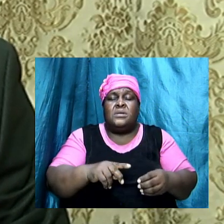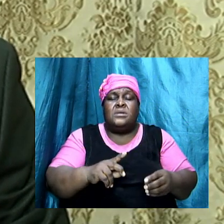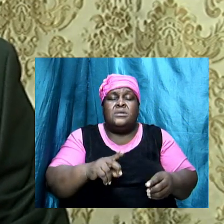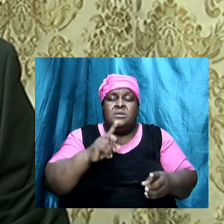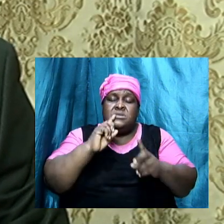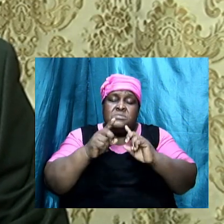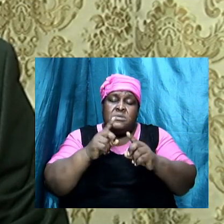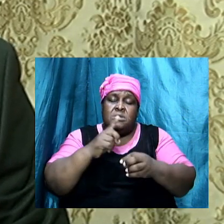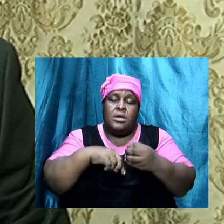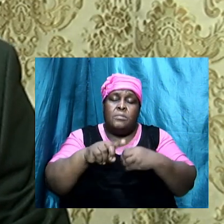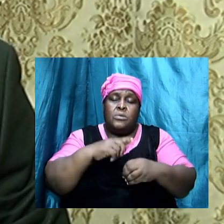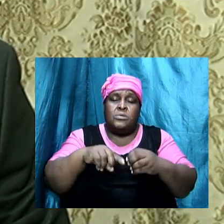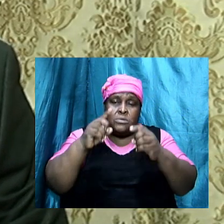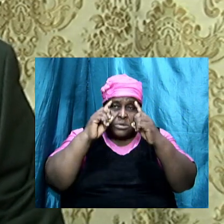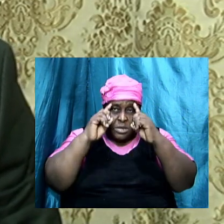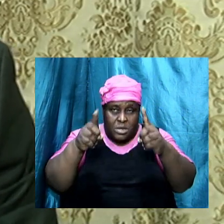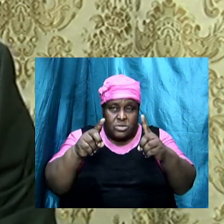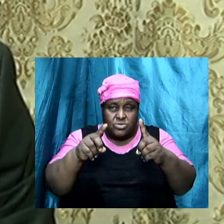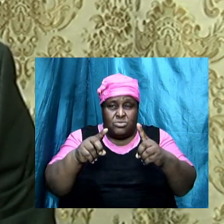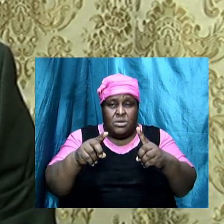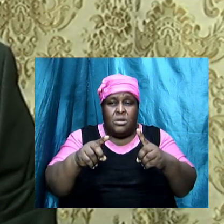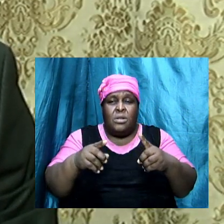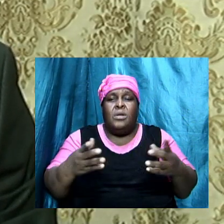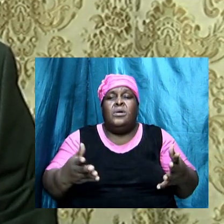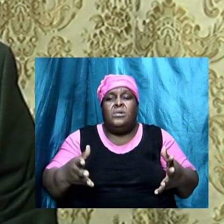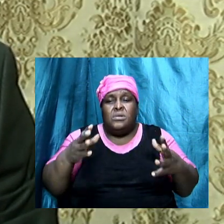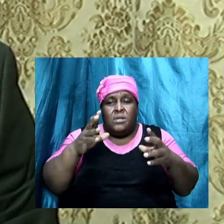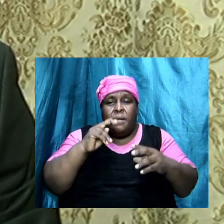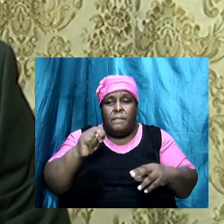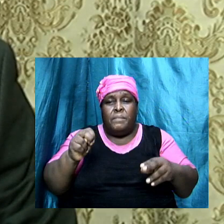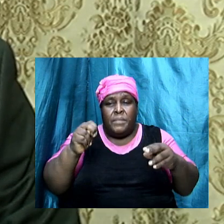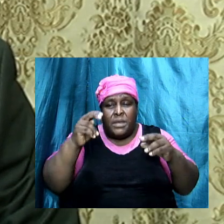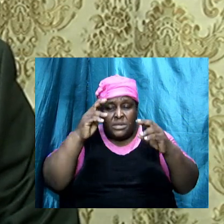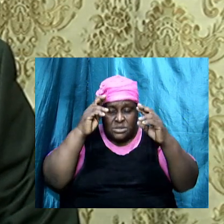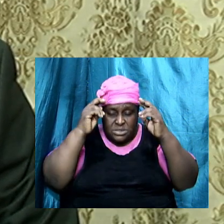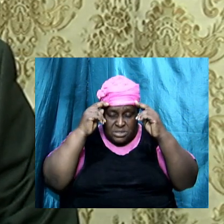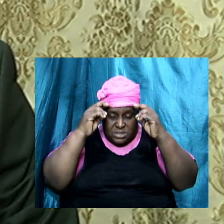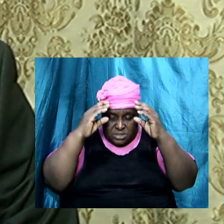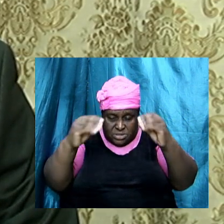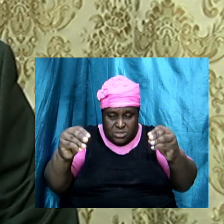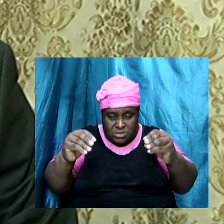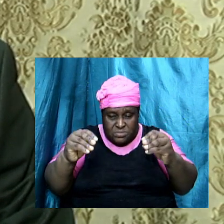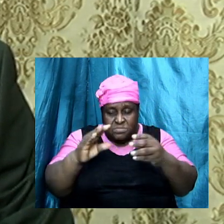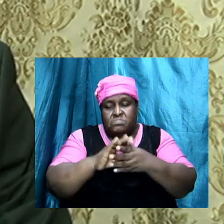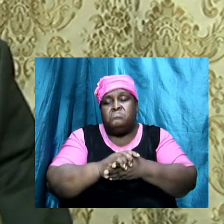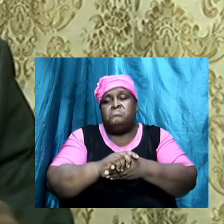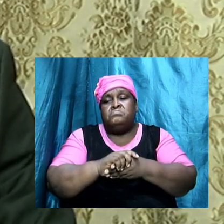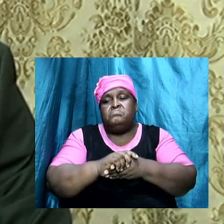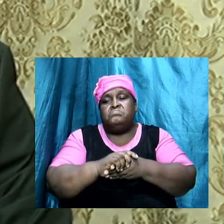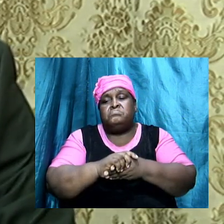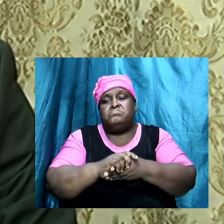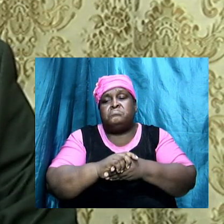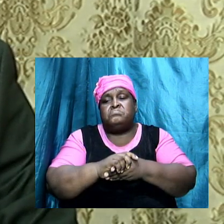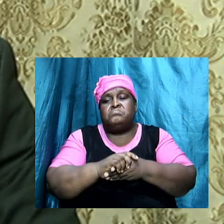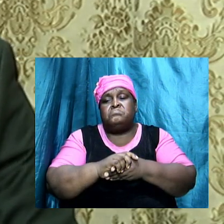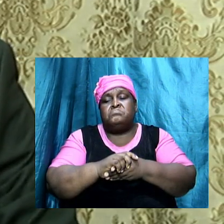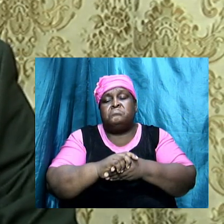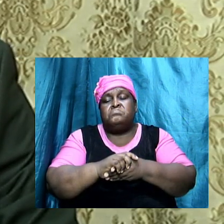not according to the Bible, then people are going to find themselves in trouble. Like I said